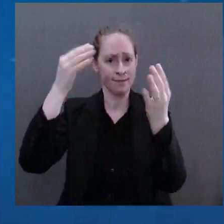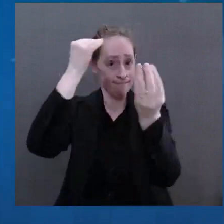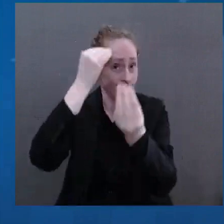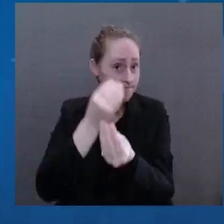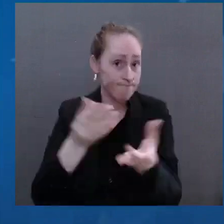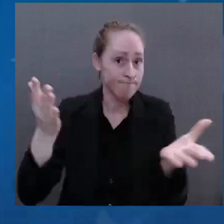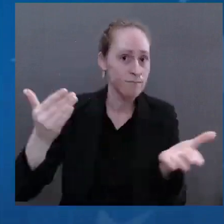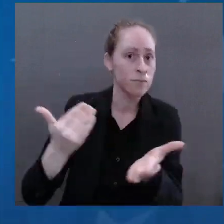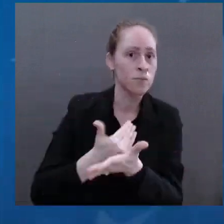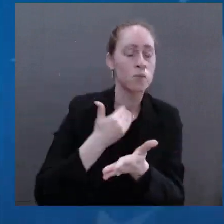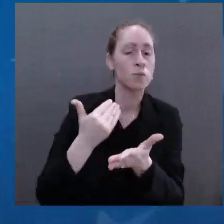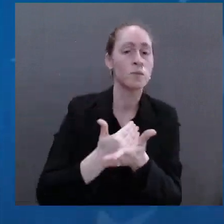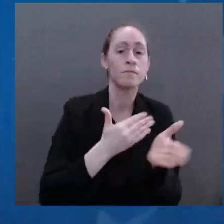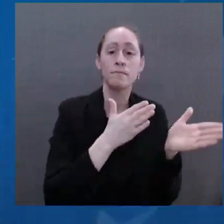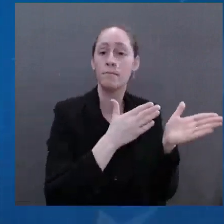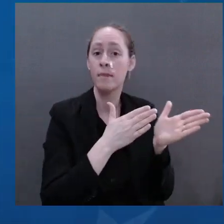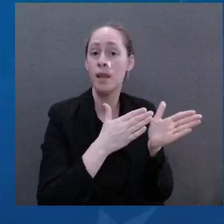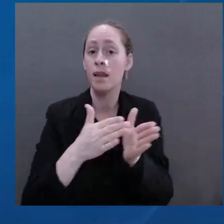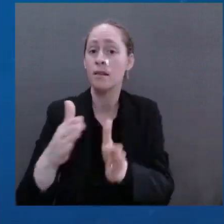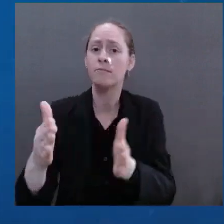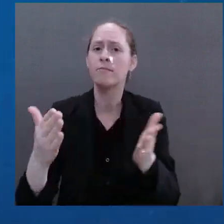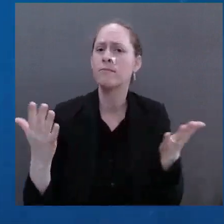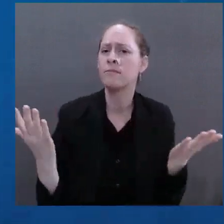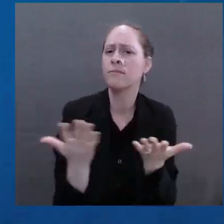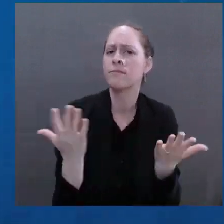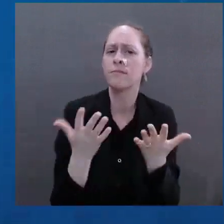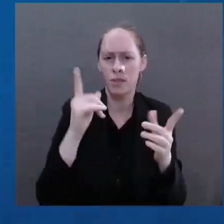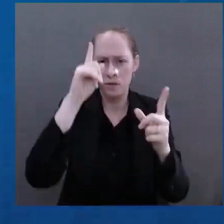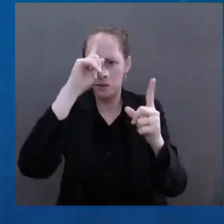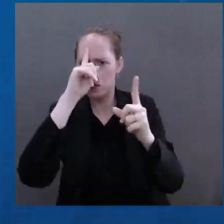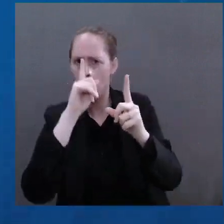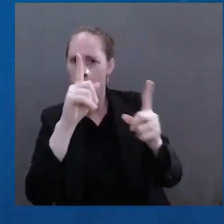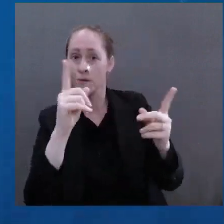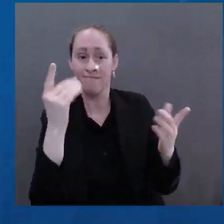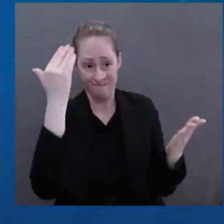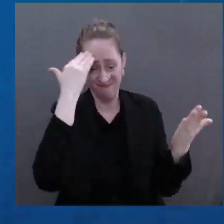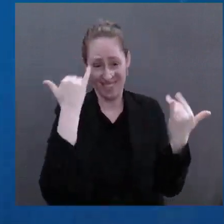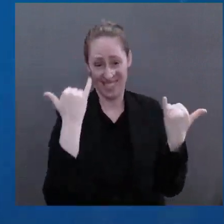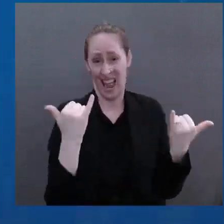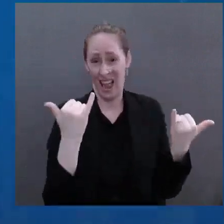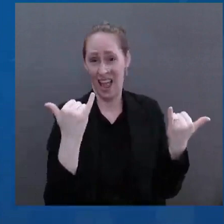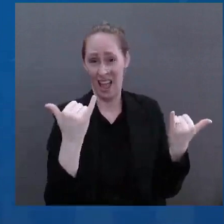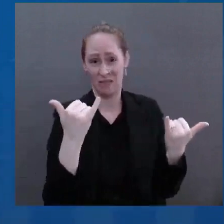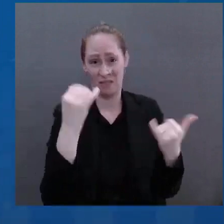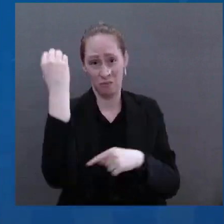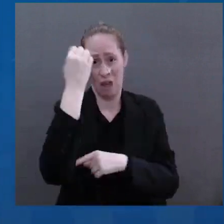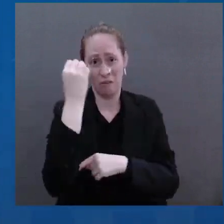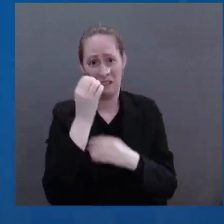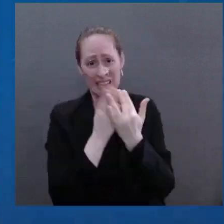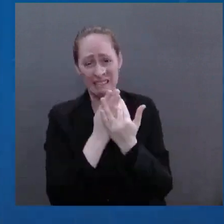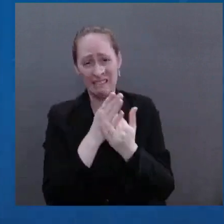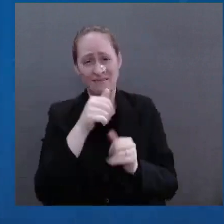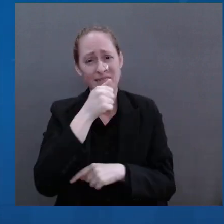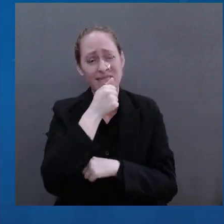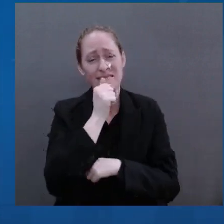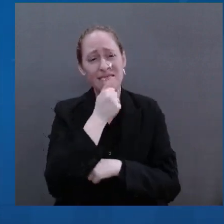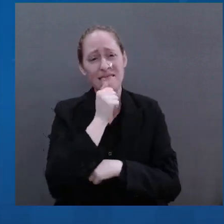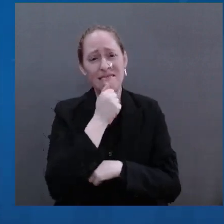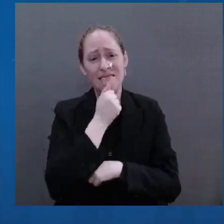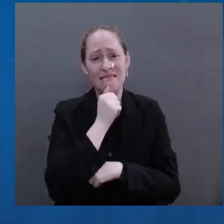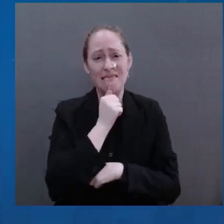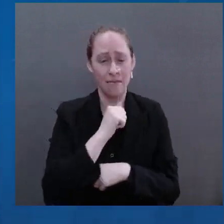crisis. Over the long term, as a matter of economic security and national security for the survivability of the planet,